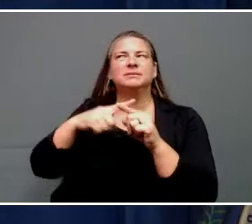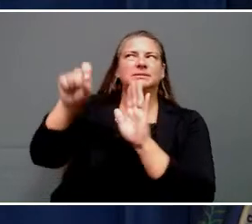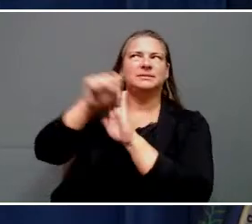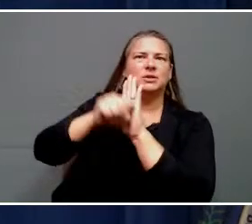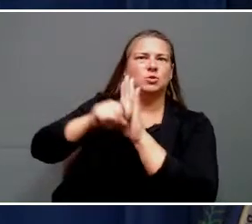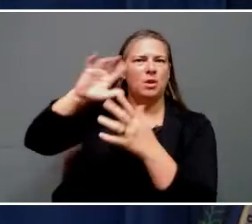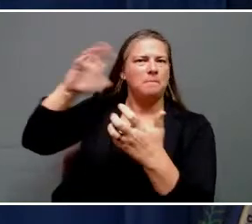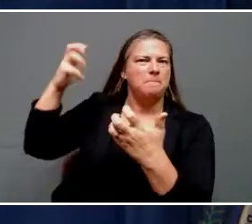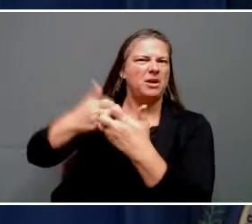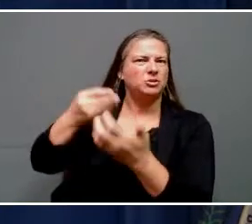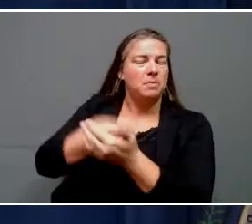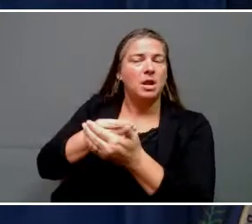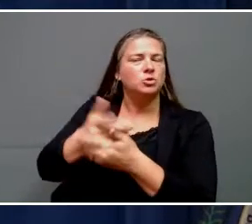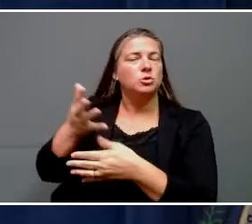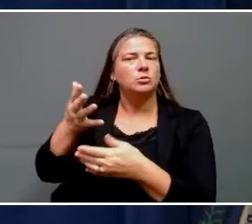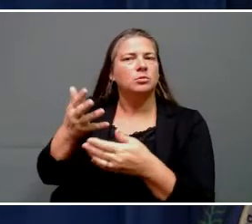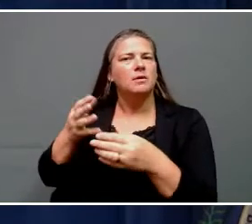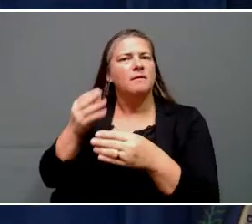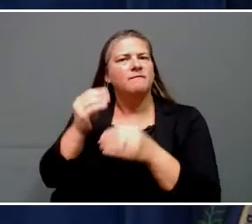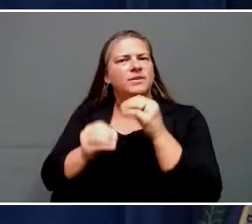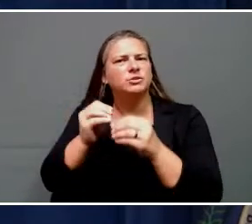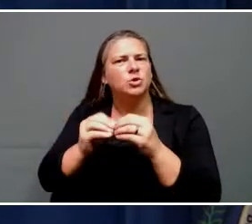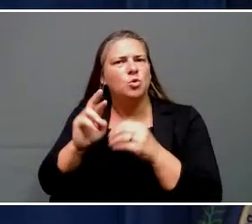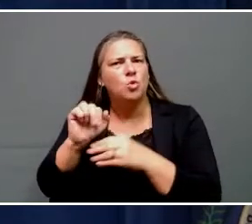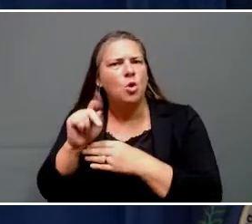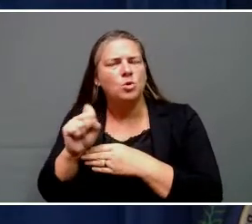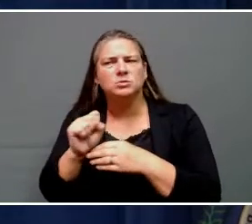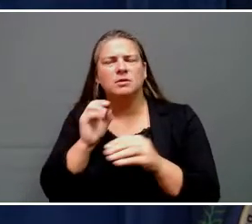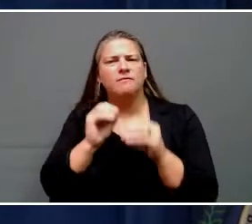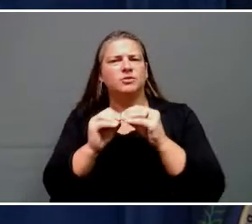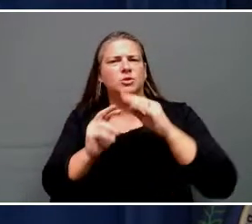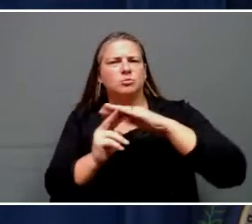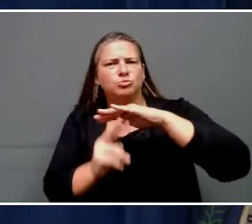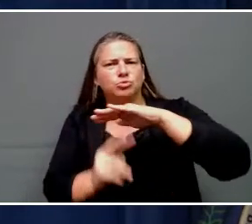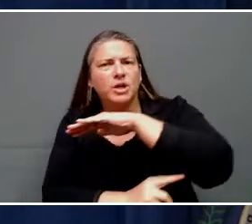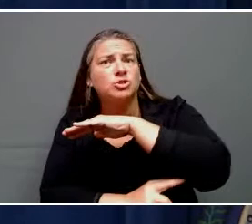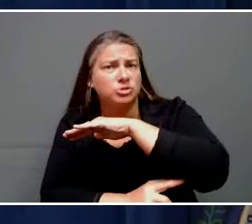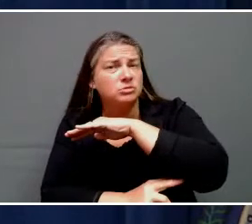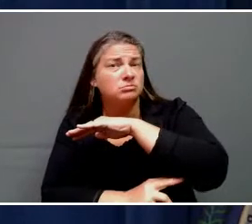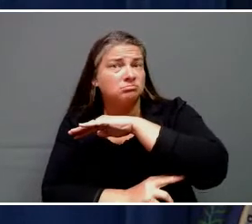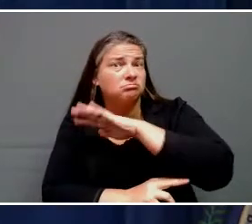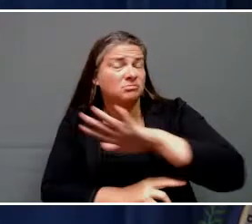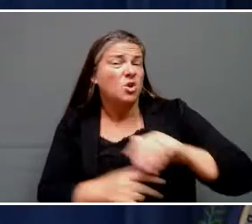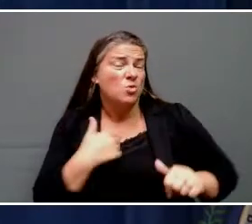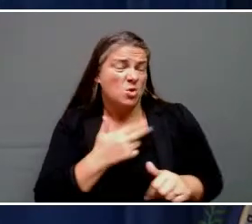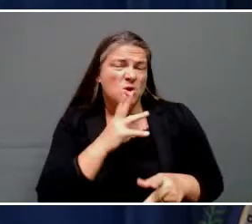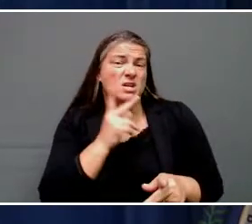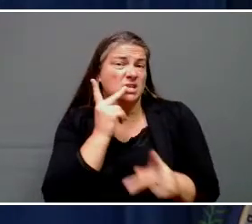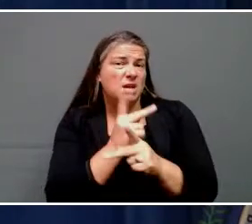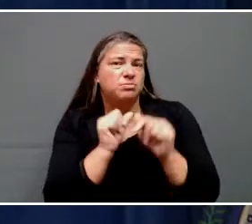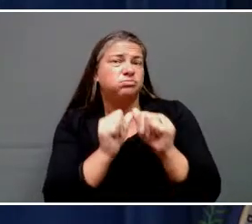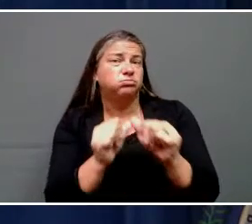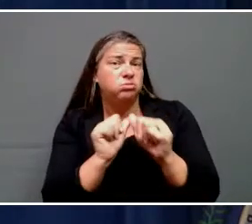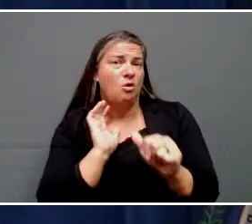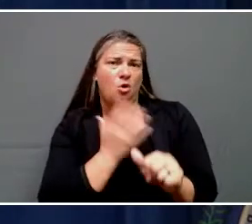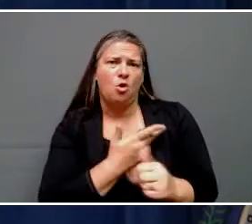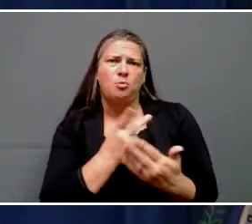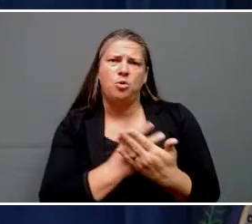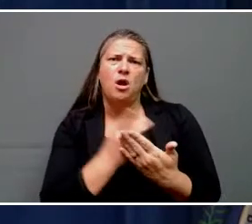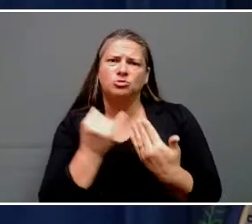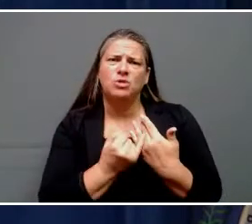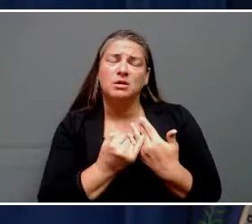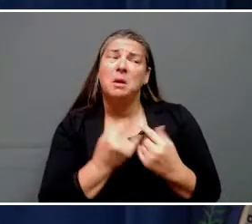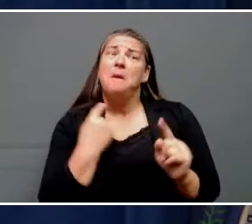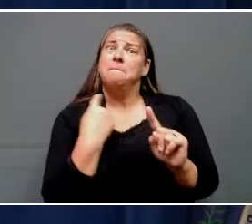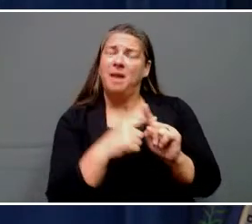and replacements. I think this is intended to mean that we can continue on the projects that we currently have out there while also making